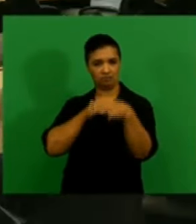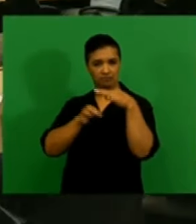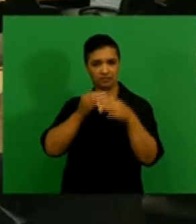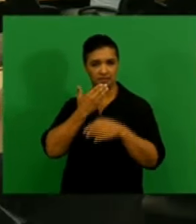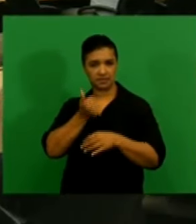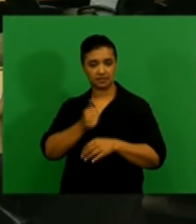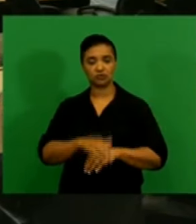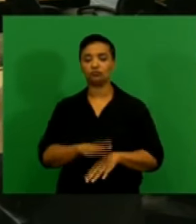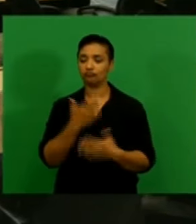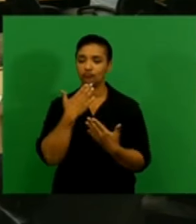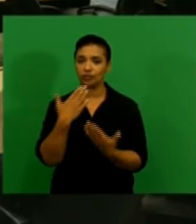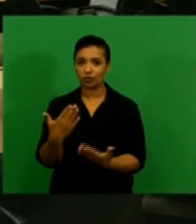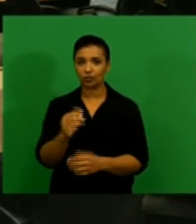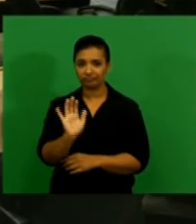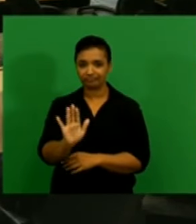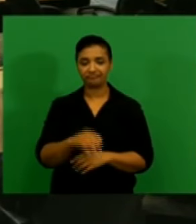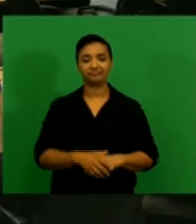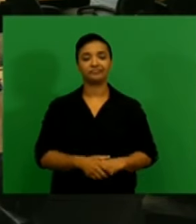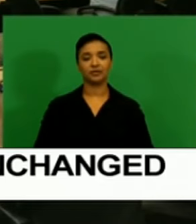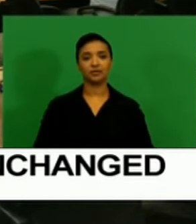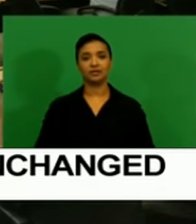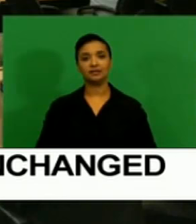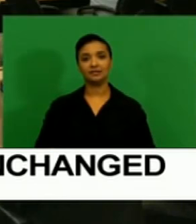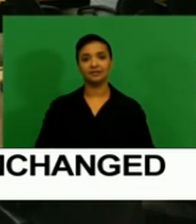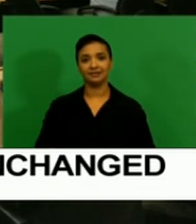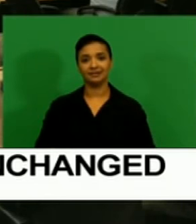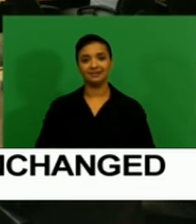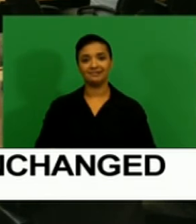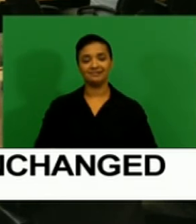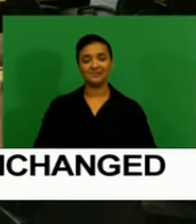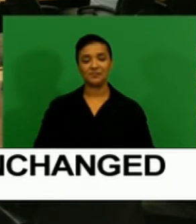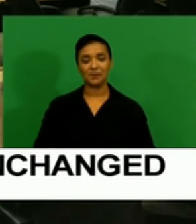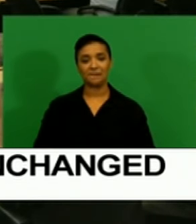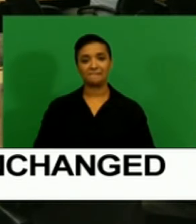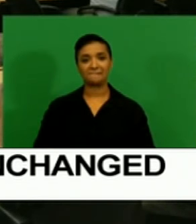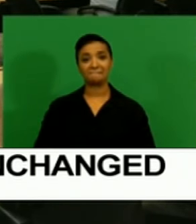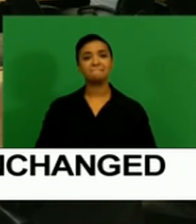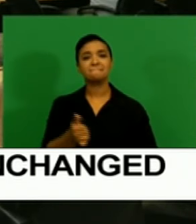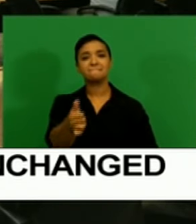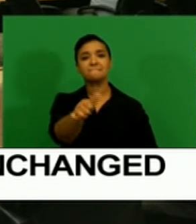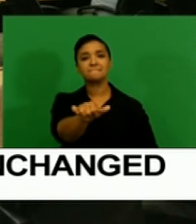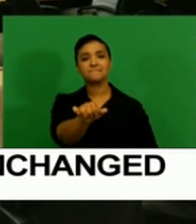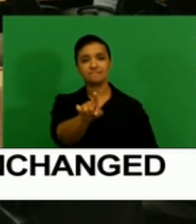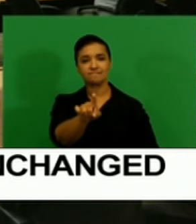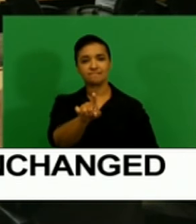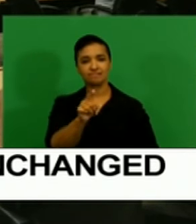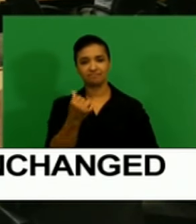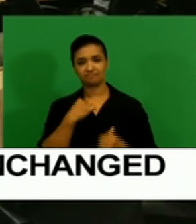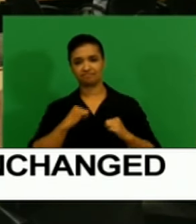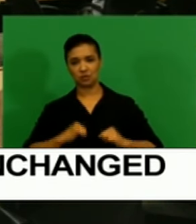Thank you. Mwongeni. Thank you, Sir, in a white shirt.